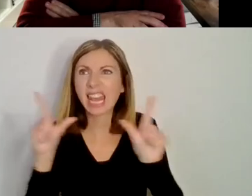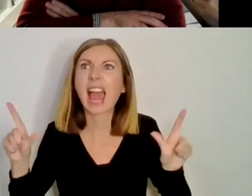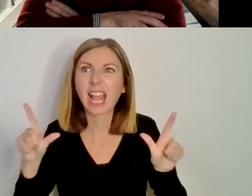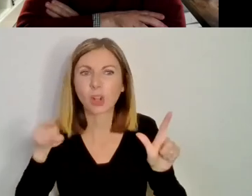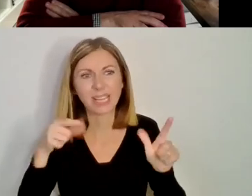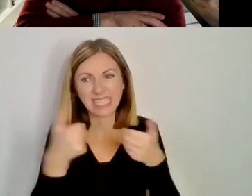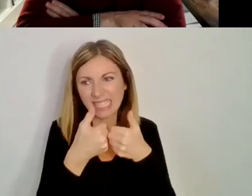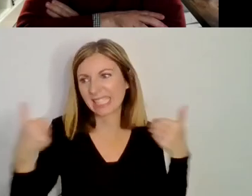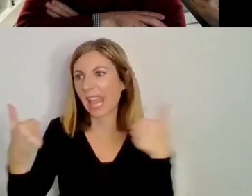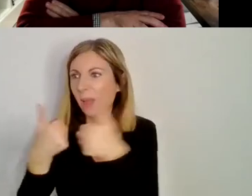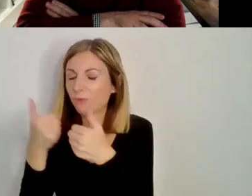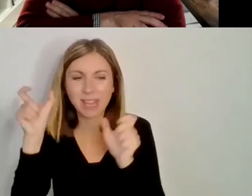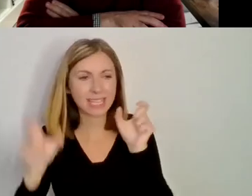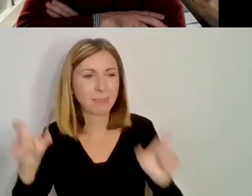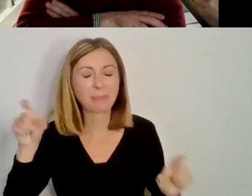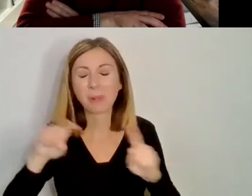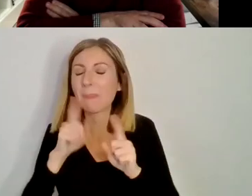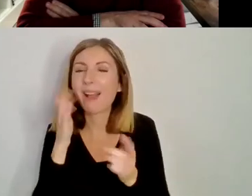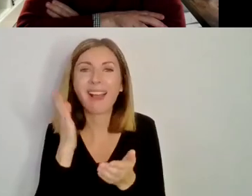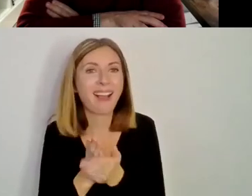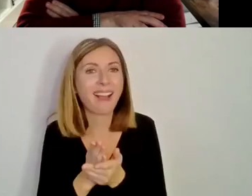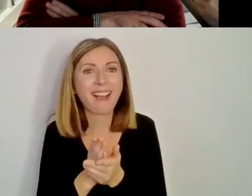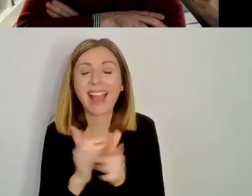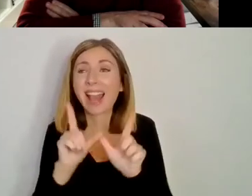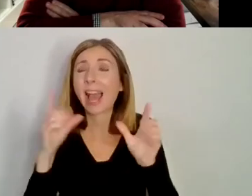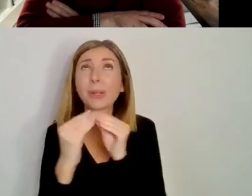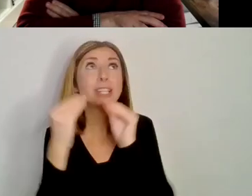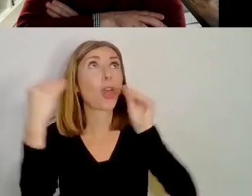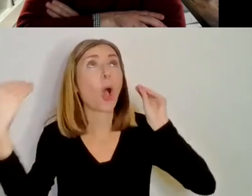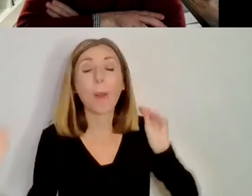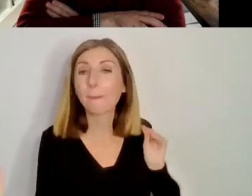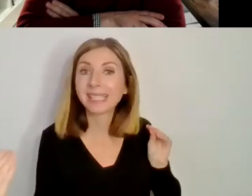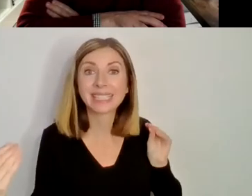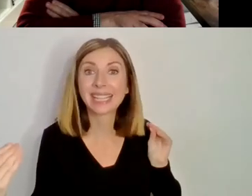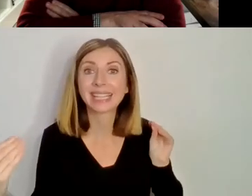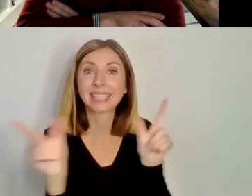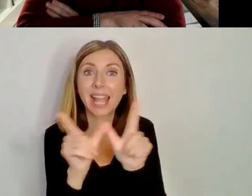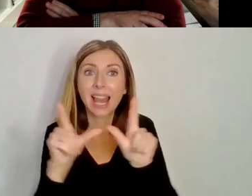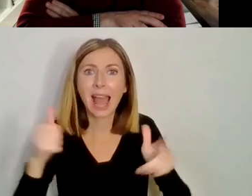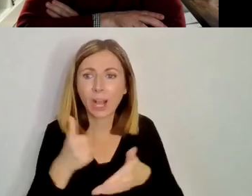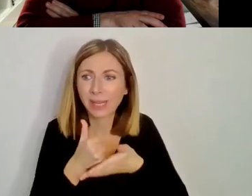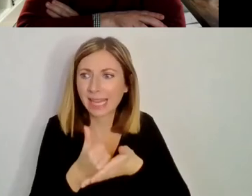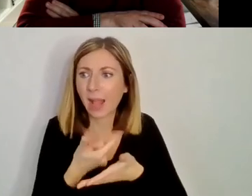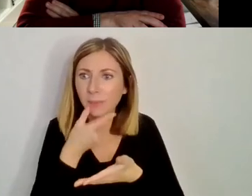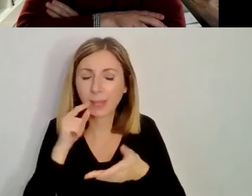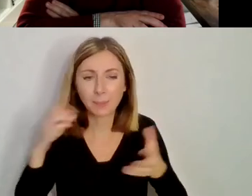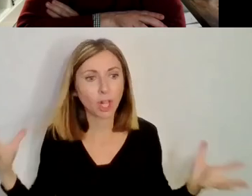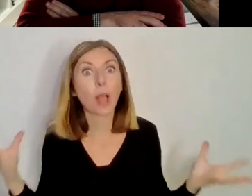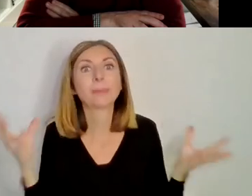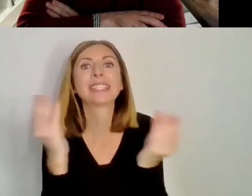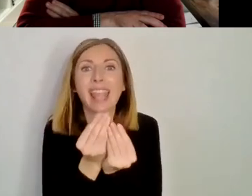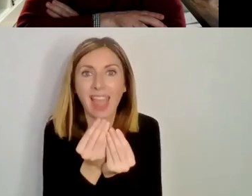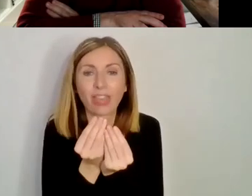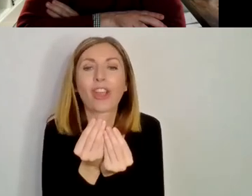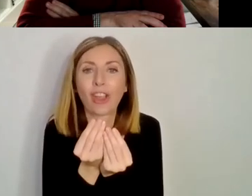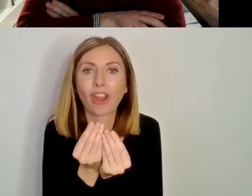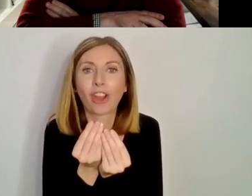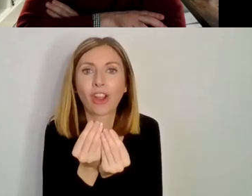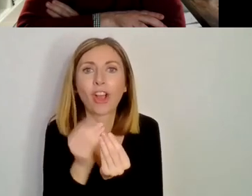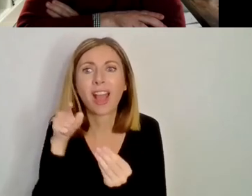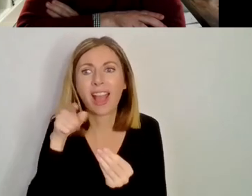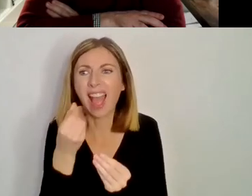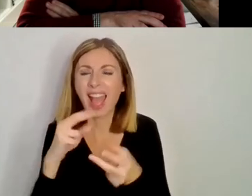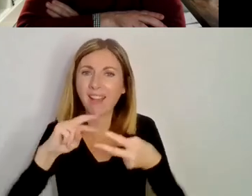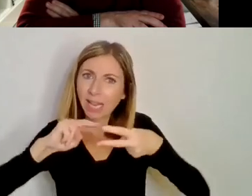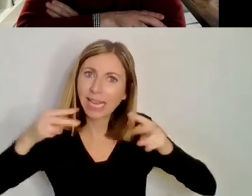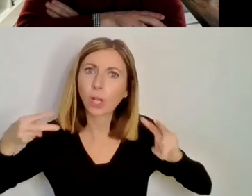No, you know, it's, it's the opposite. It was a linguistic link between these islands, not just in the sense of the Gaelic, but,